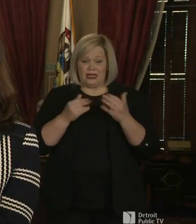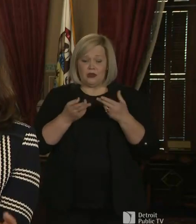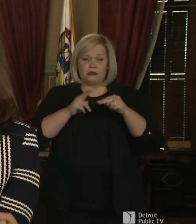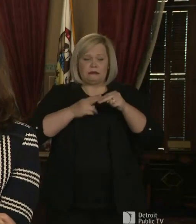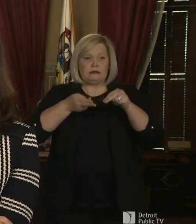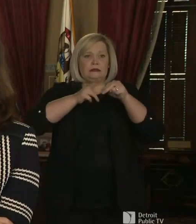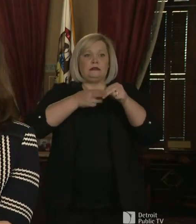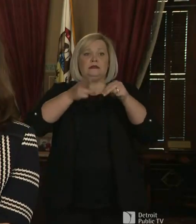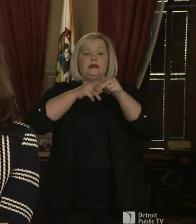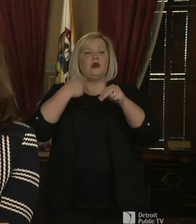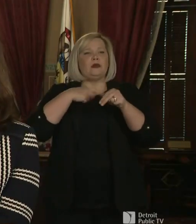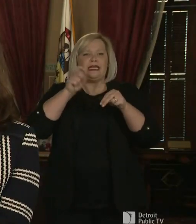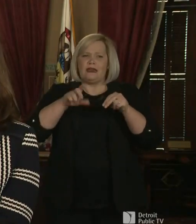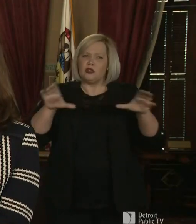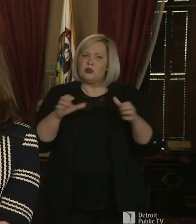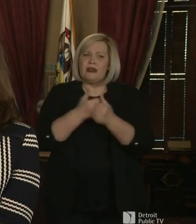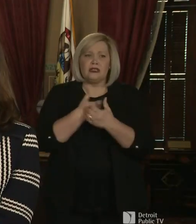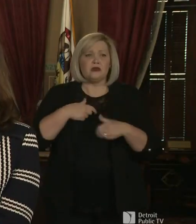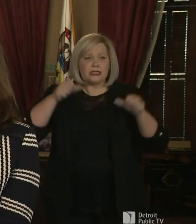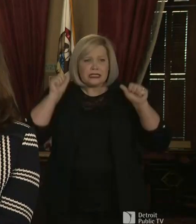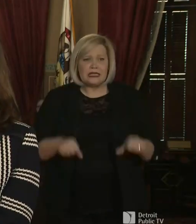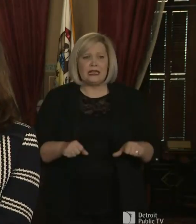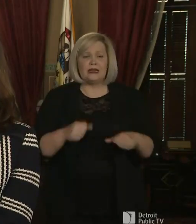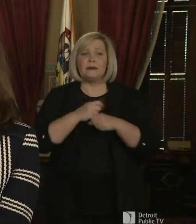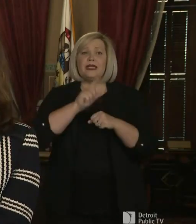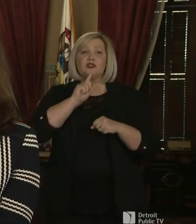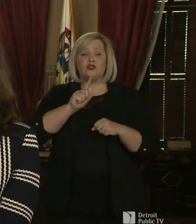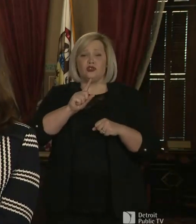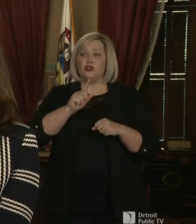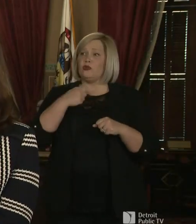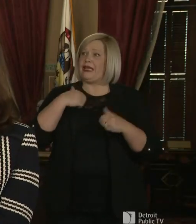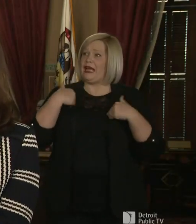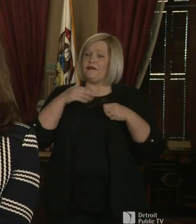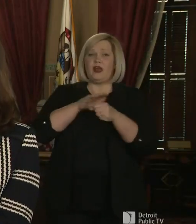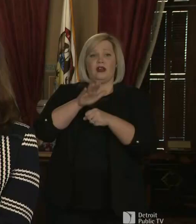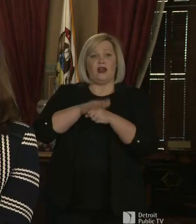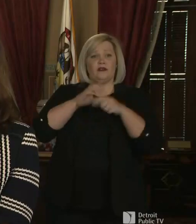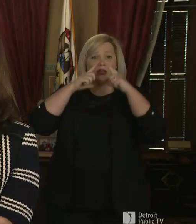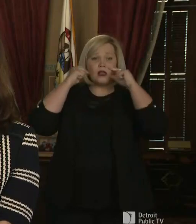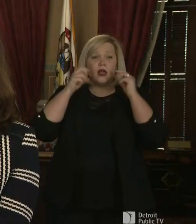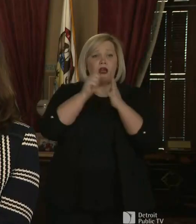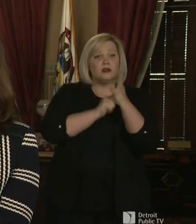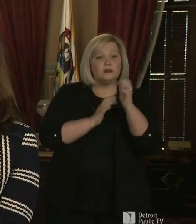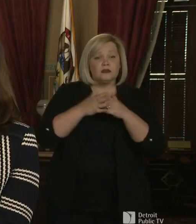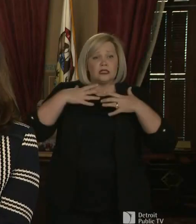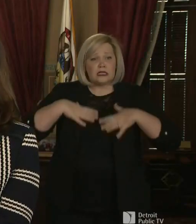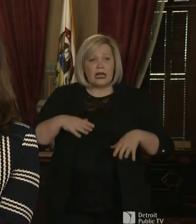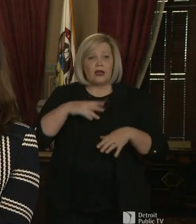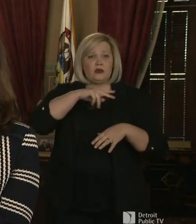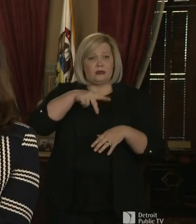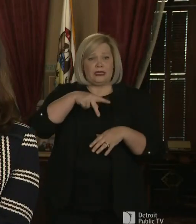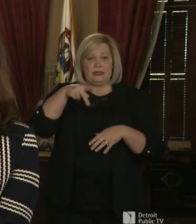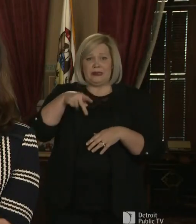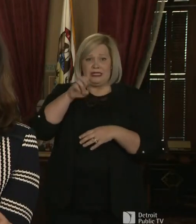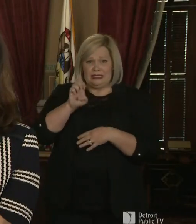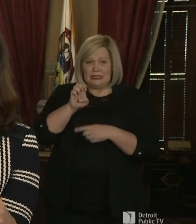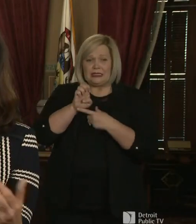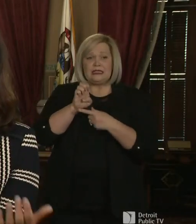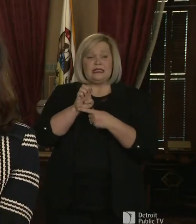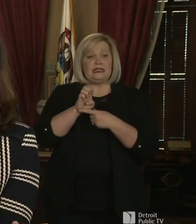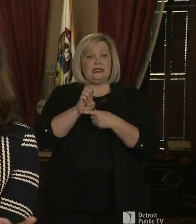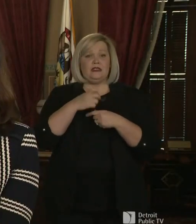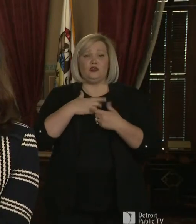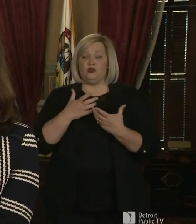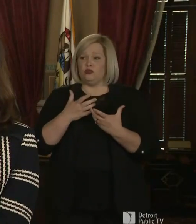we've got to do everything we can to obtain the personal protection equipment to enhance, um, and grow